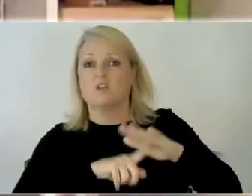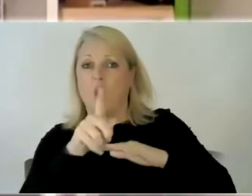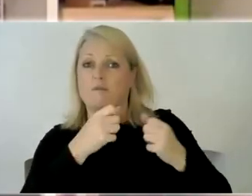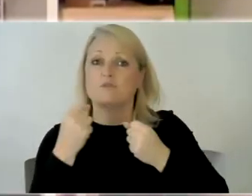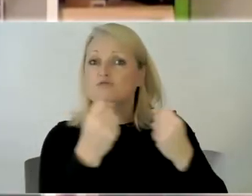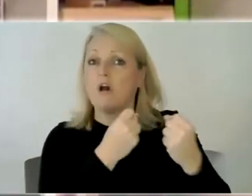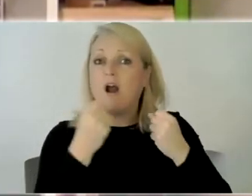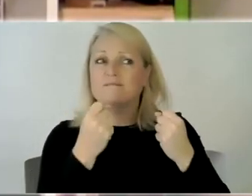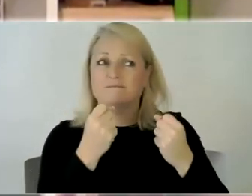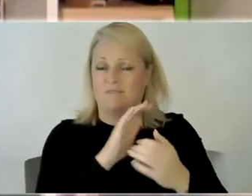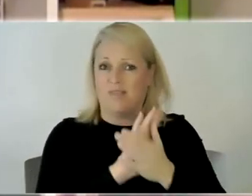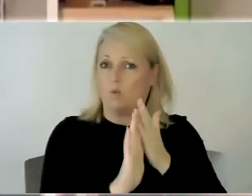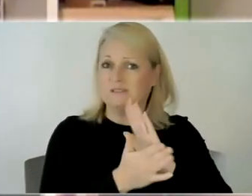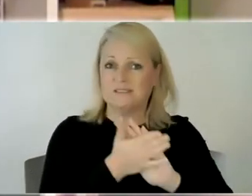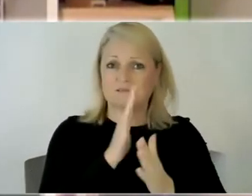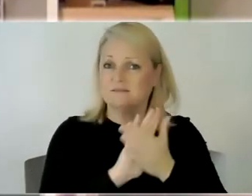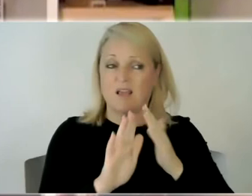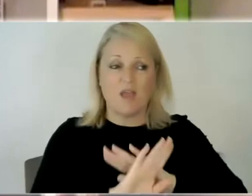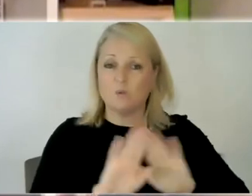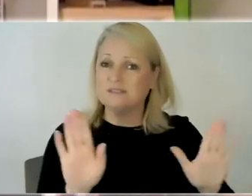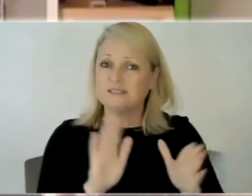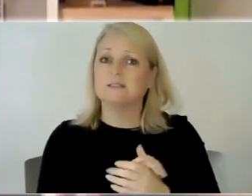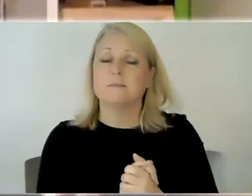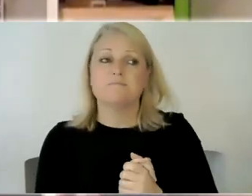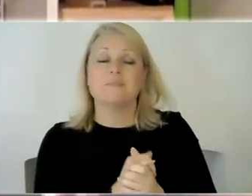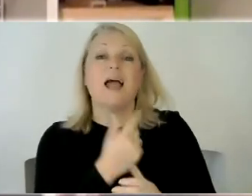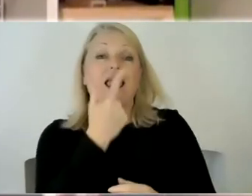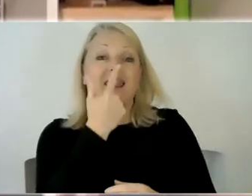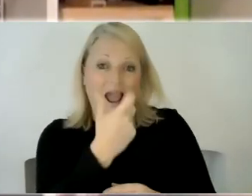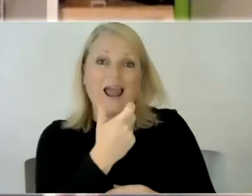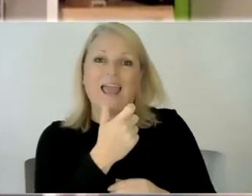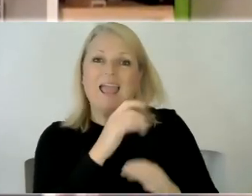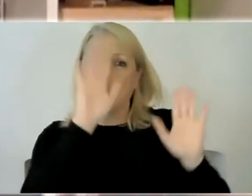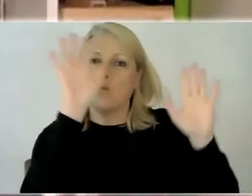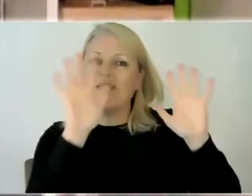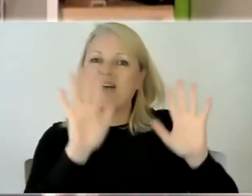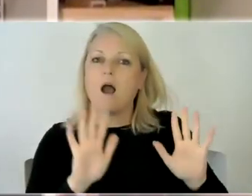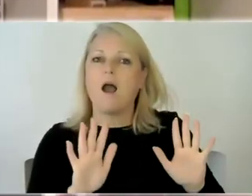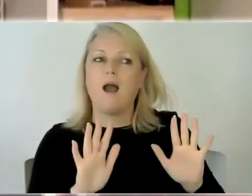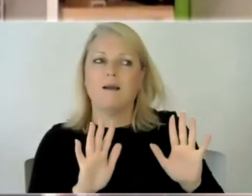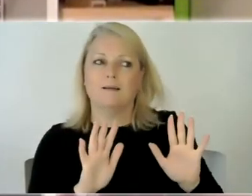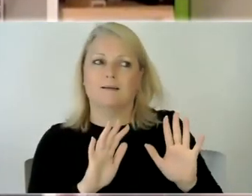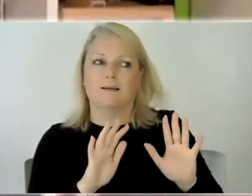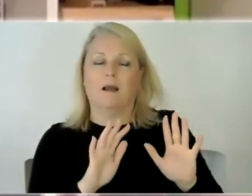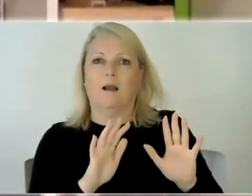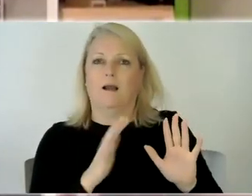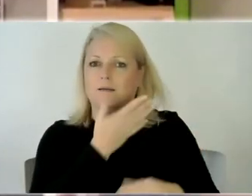and luckily we had some freakish weather for like that time of year and so we was in the garden a lot